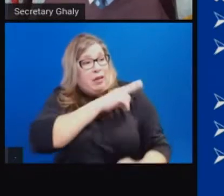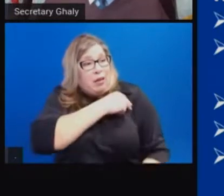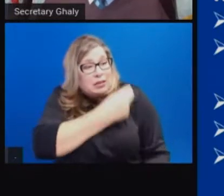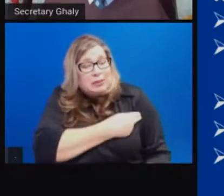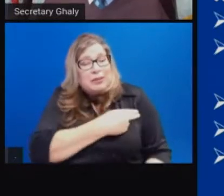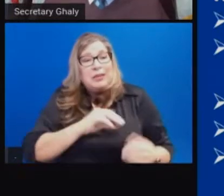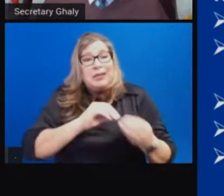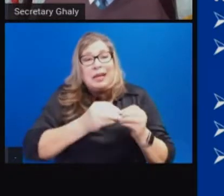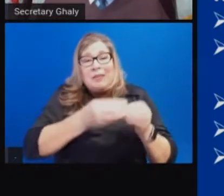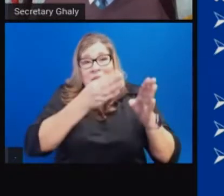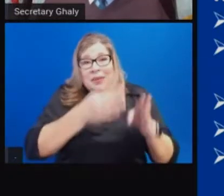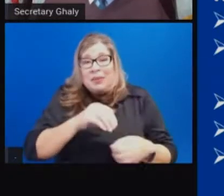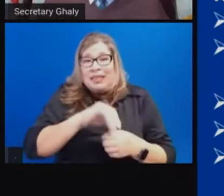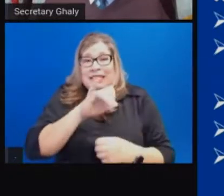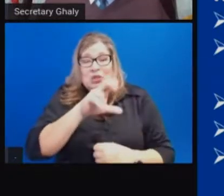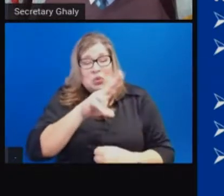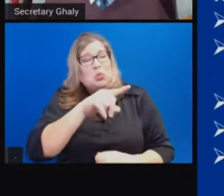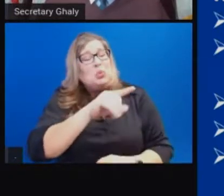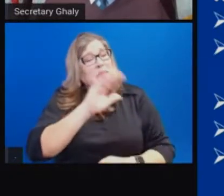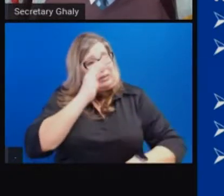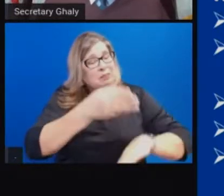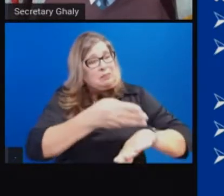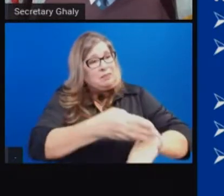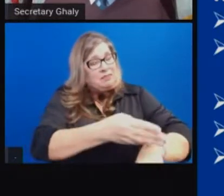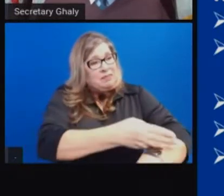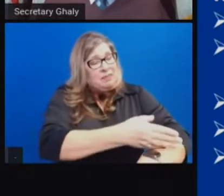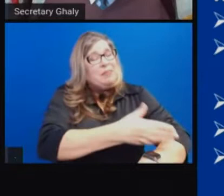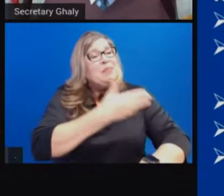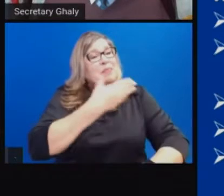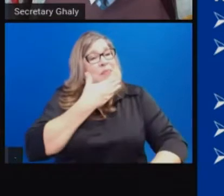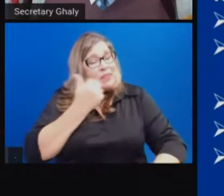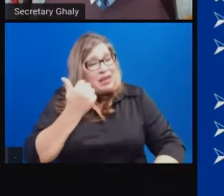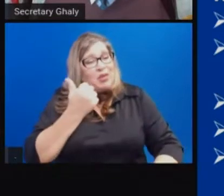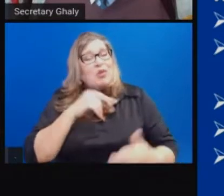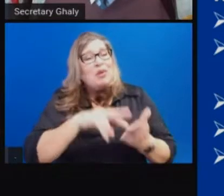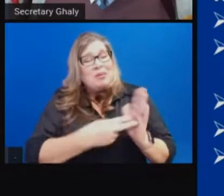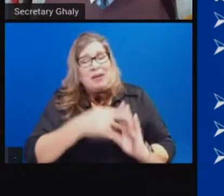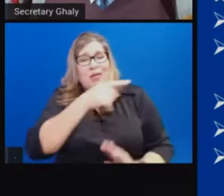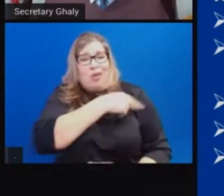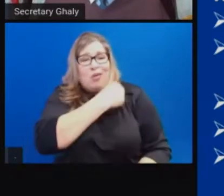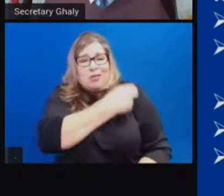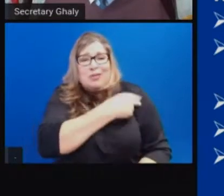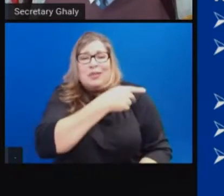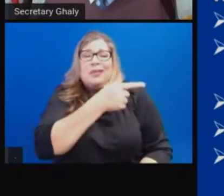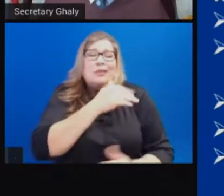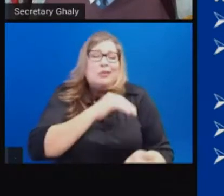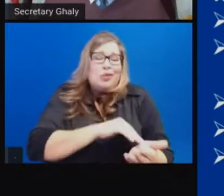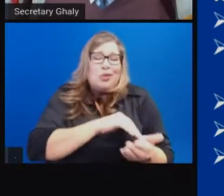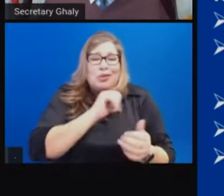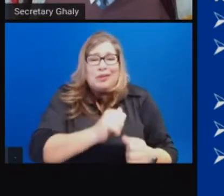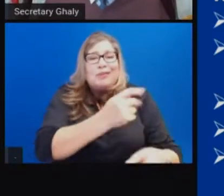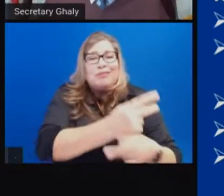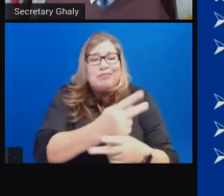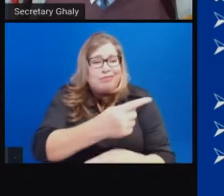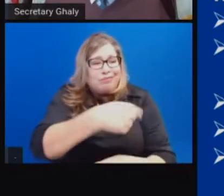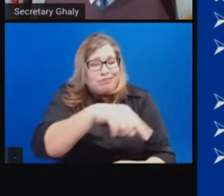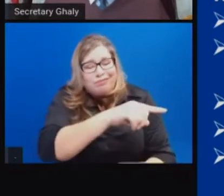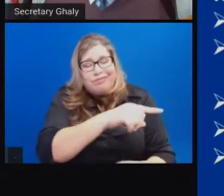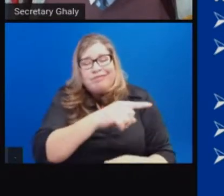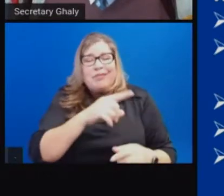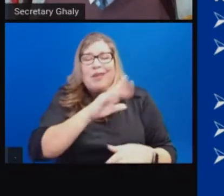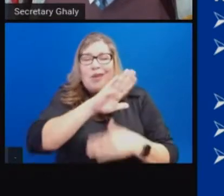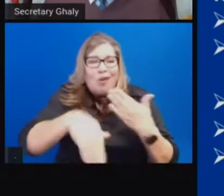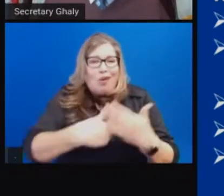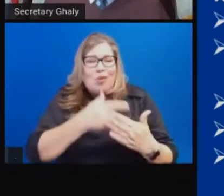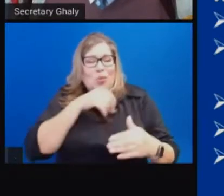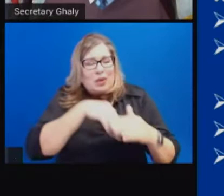what we want all Californians to get the care that they need when they need it in our hospitals, not just for COVID, but for so many other